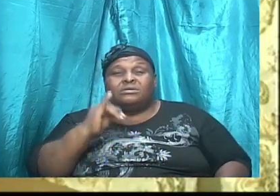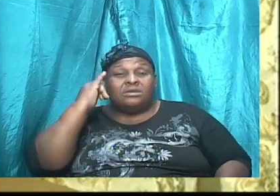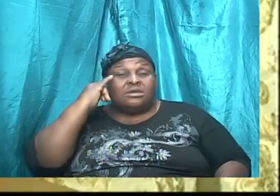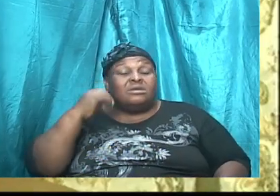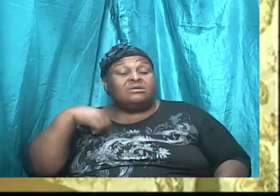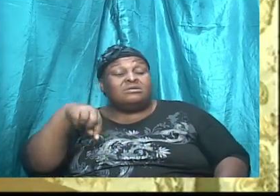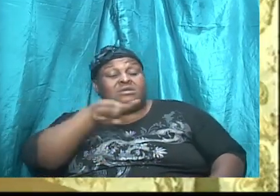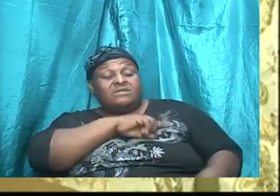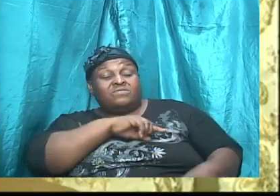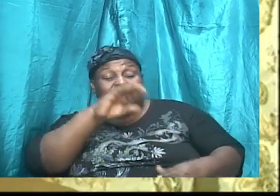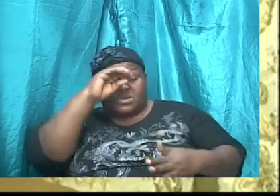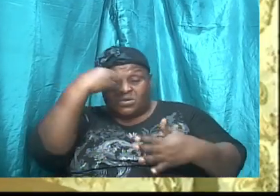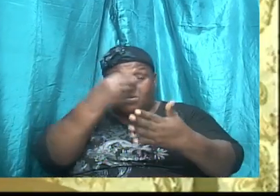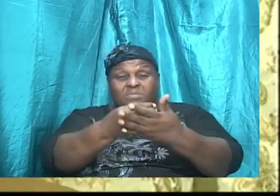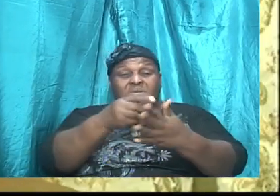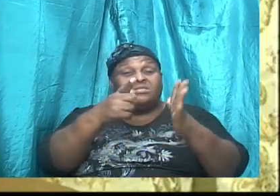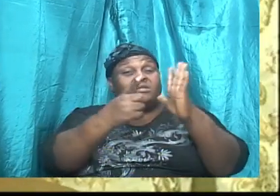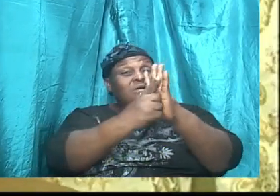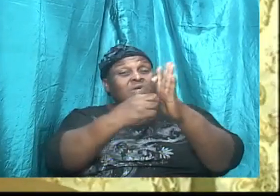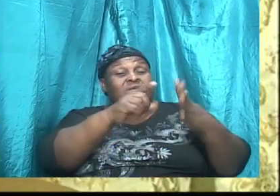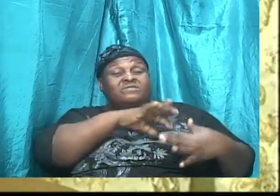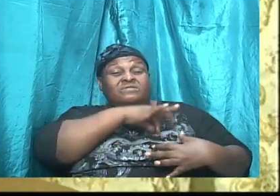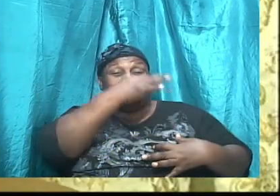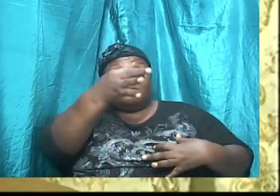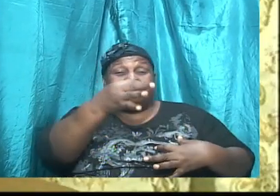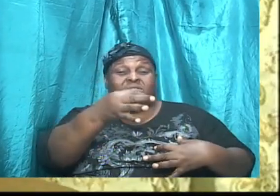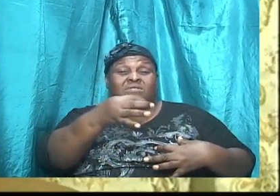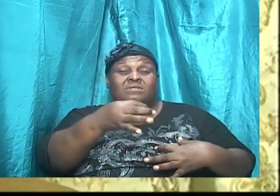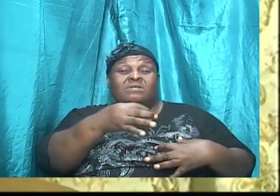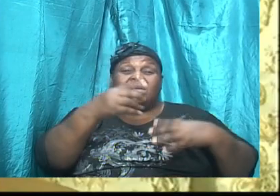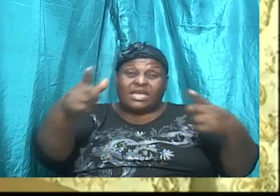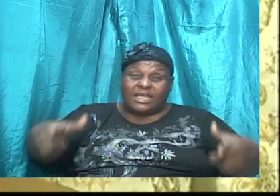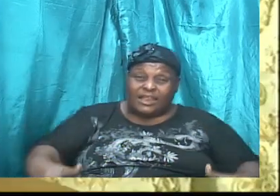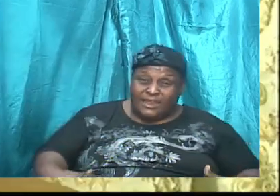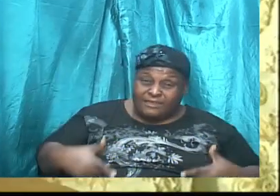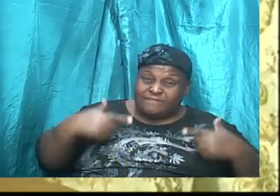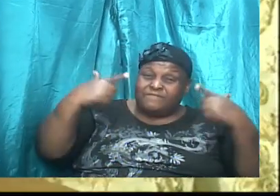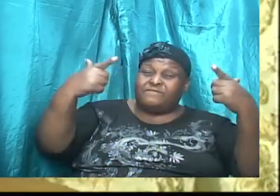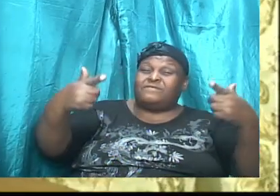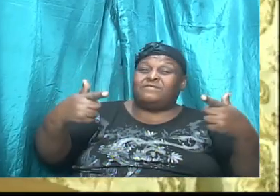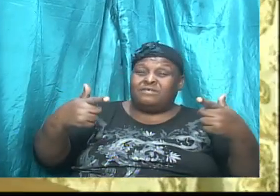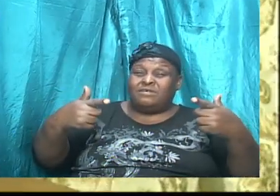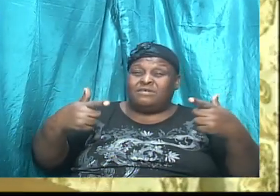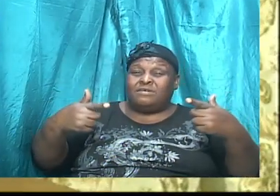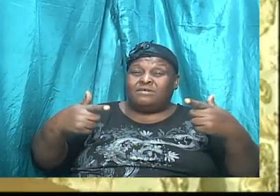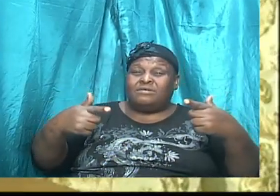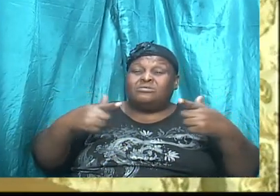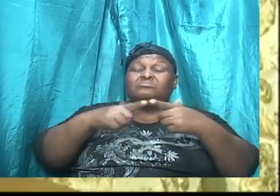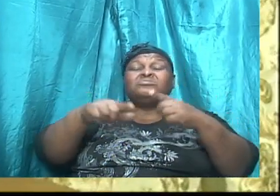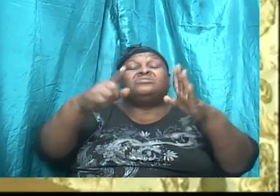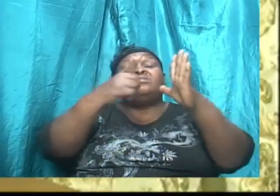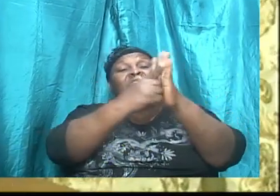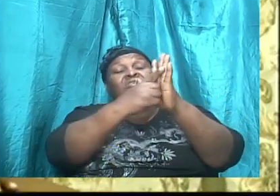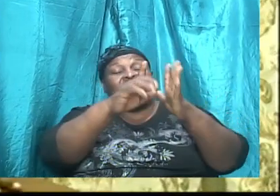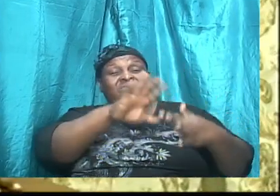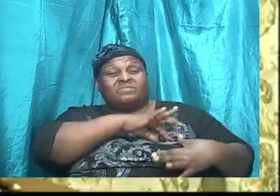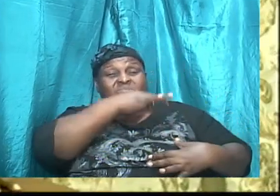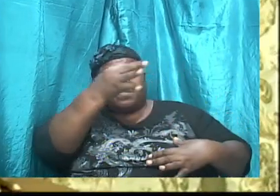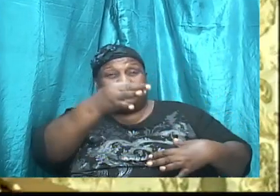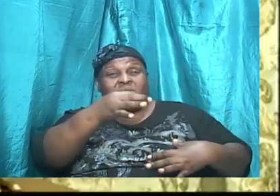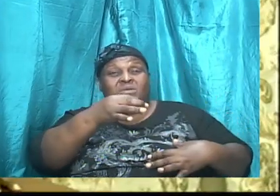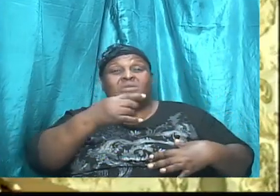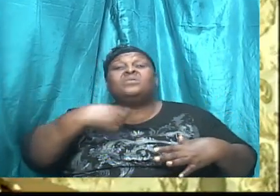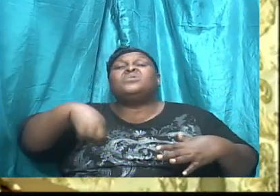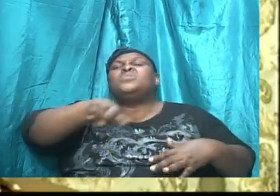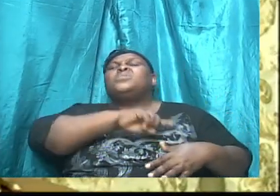obey the law of the spirit, and if we walk according to the law of the spirit, then we will